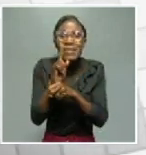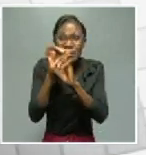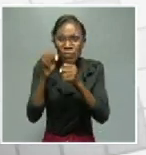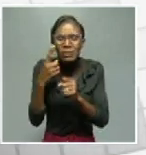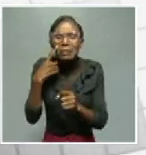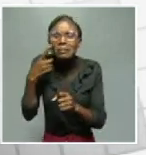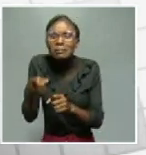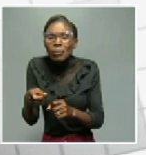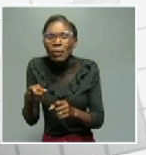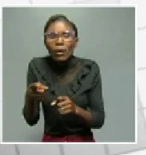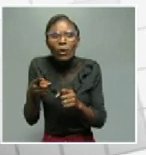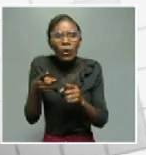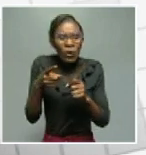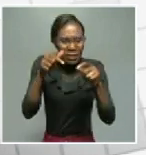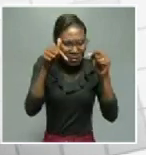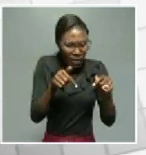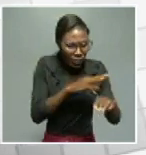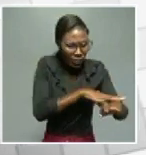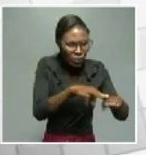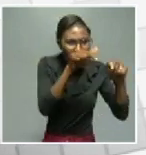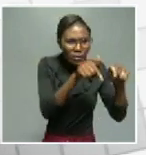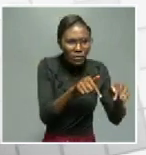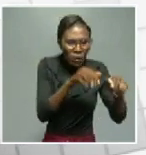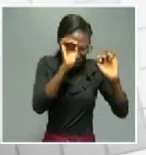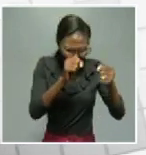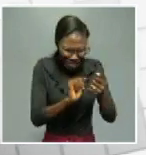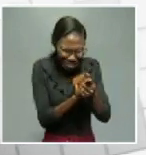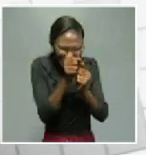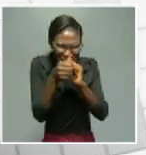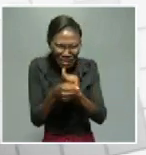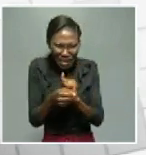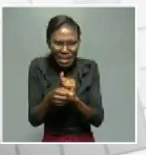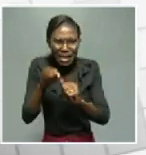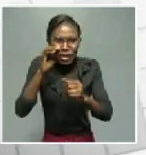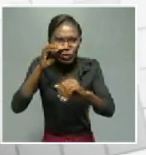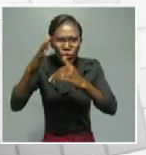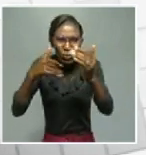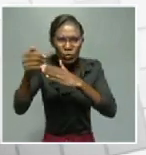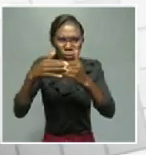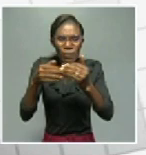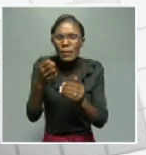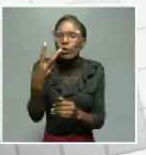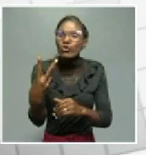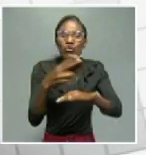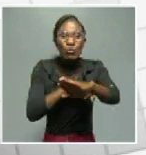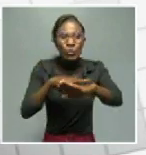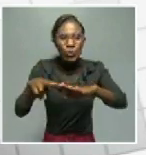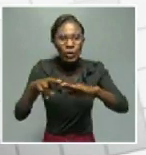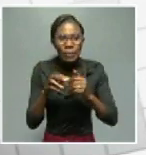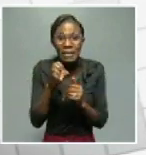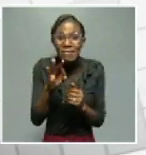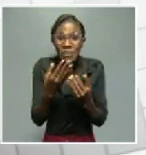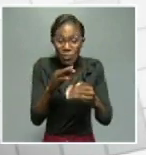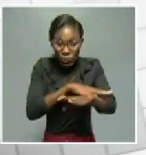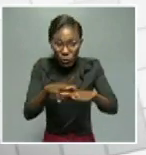of converting these roads into dual carriage ways. That's very important because when you make them dual carriage